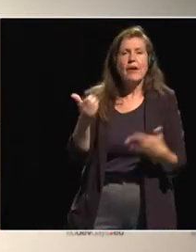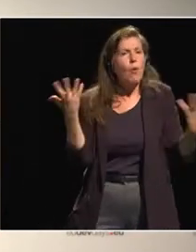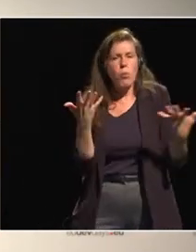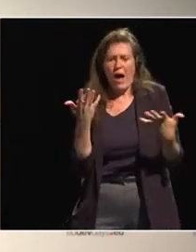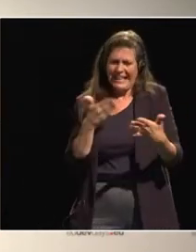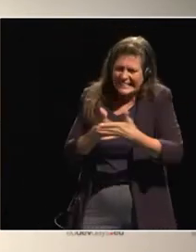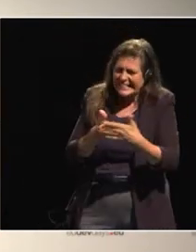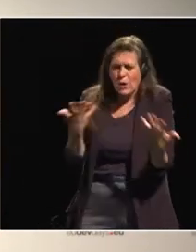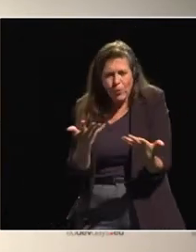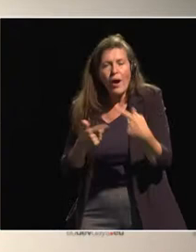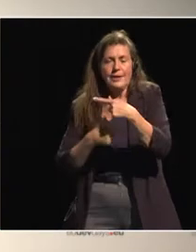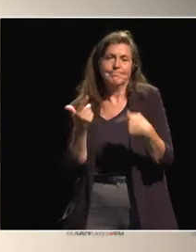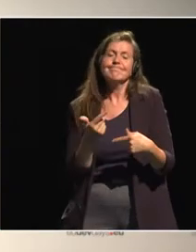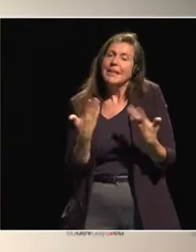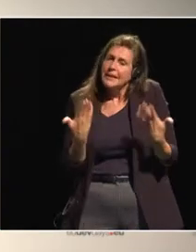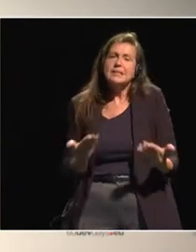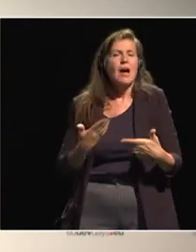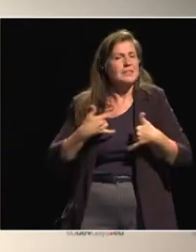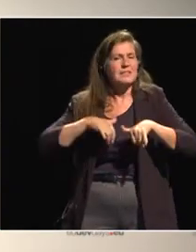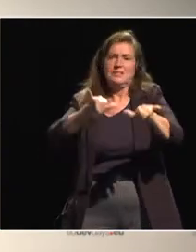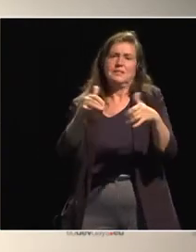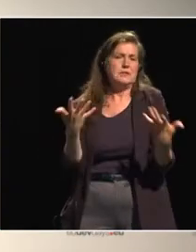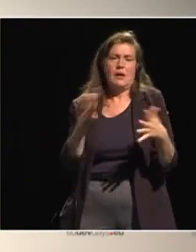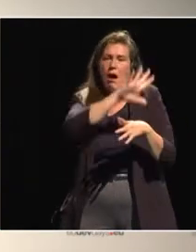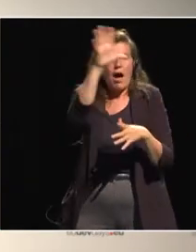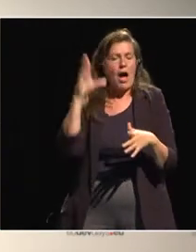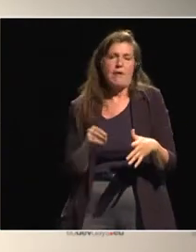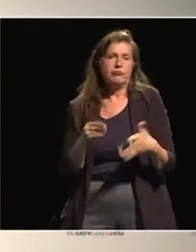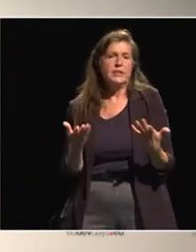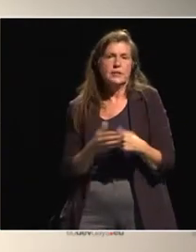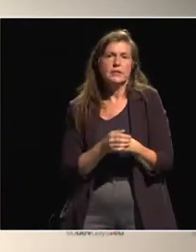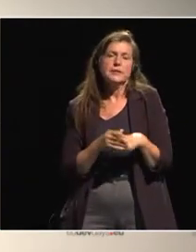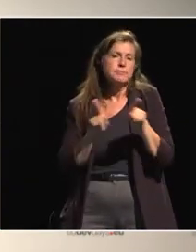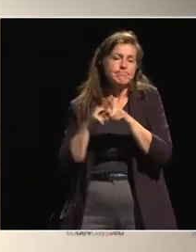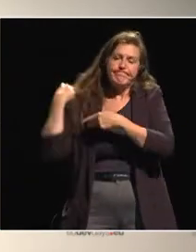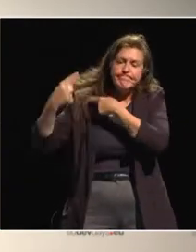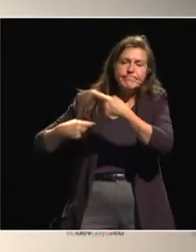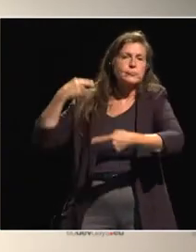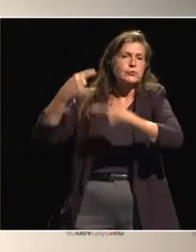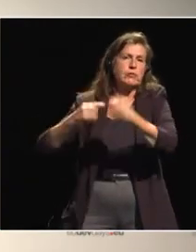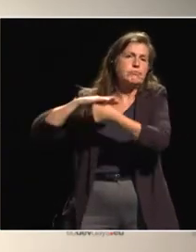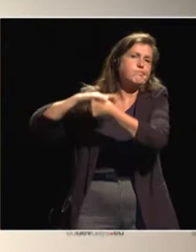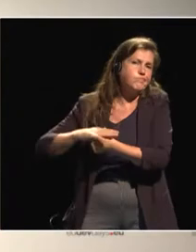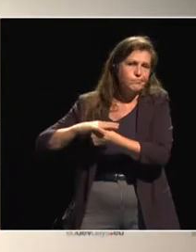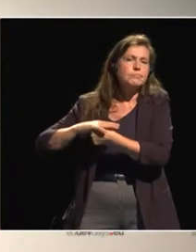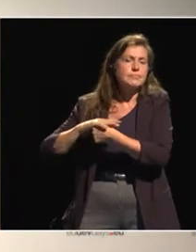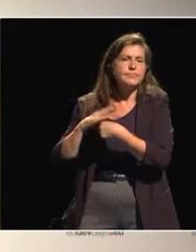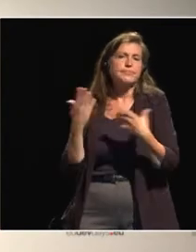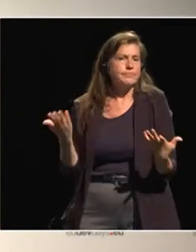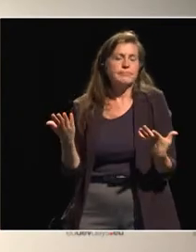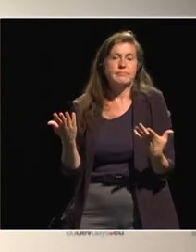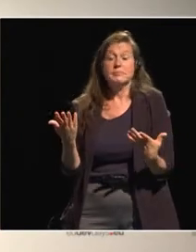And the difficulty there, at least in Africa, remains. It's a question of customs,